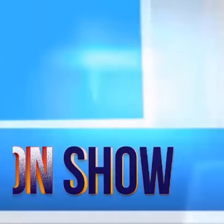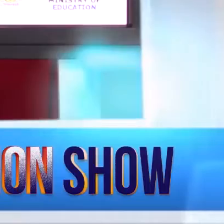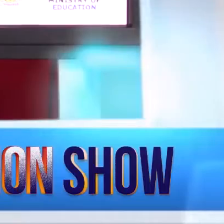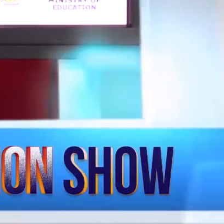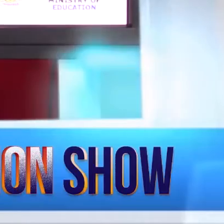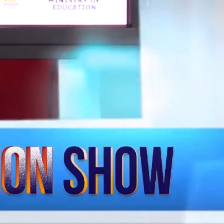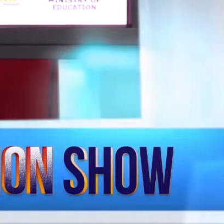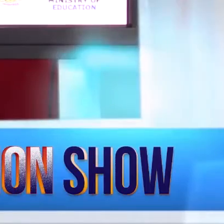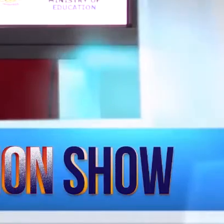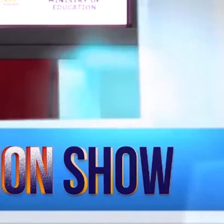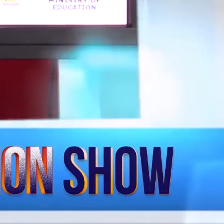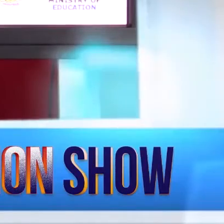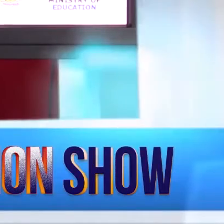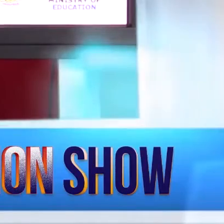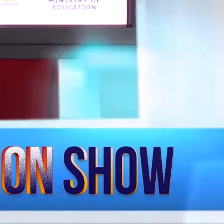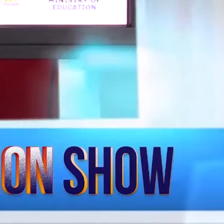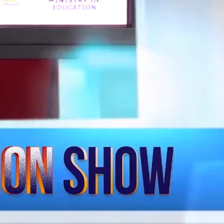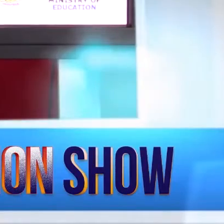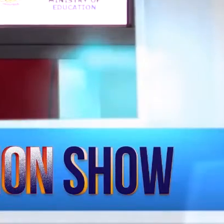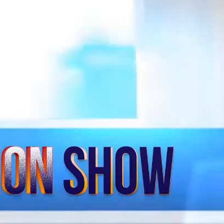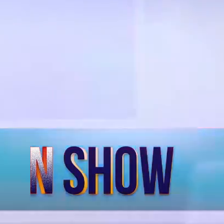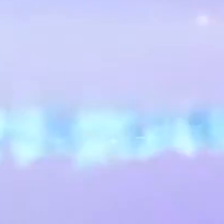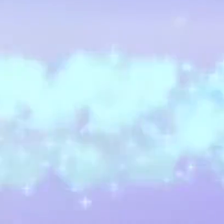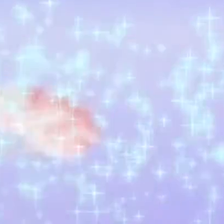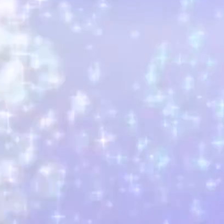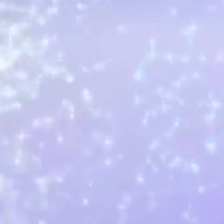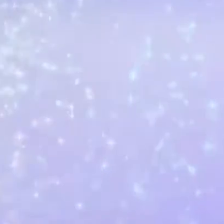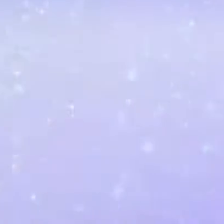Sit down, relax and enjoy the show. Thank you.